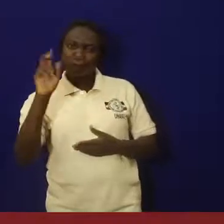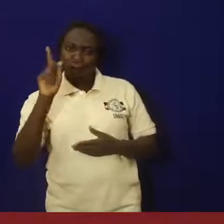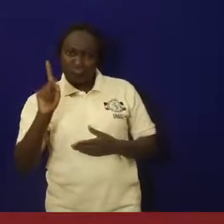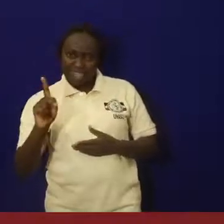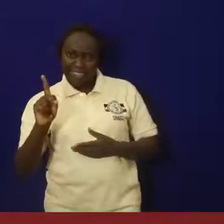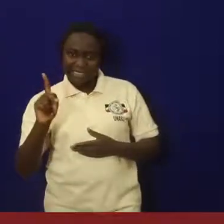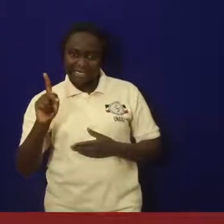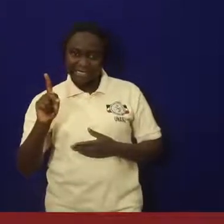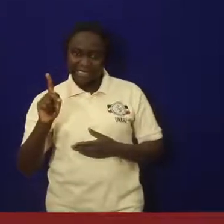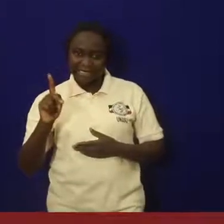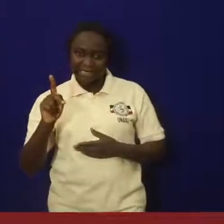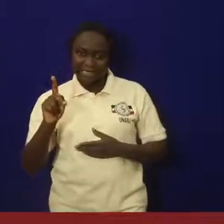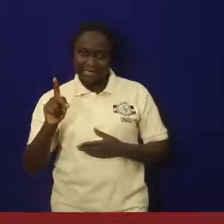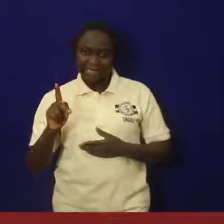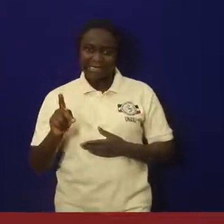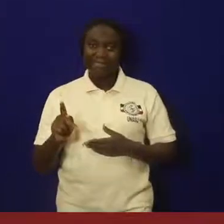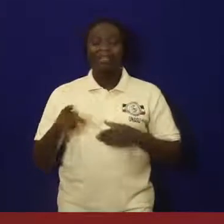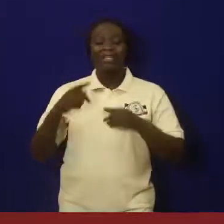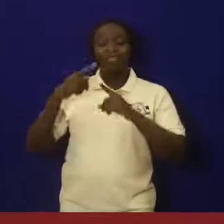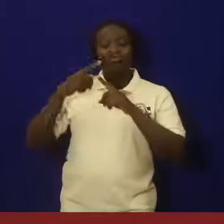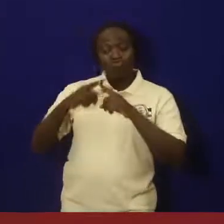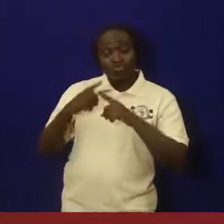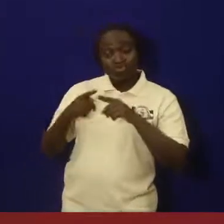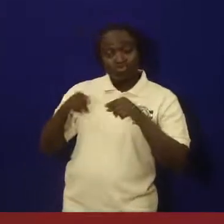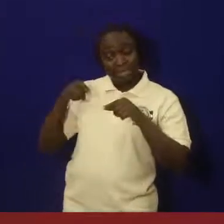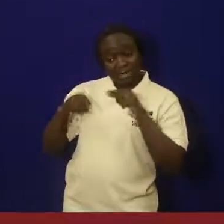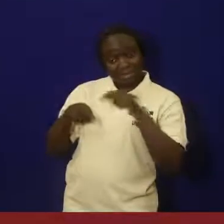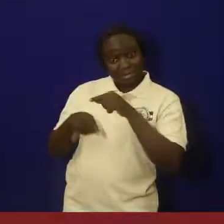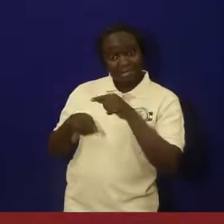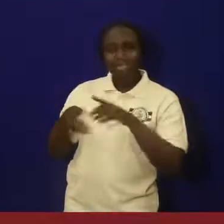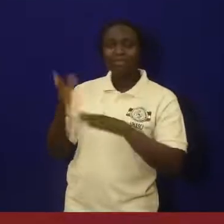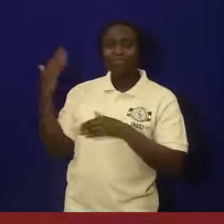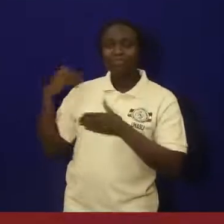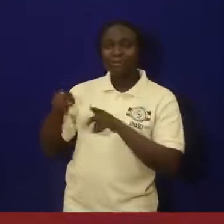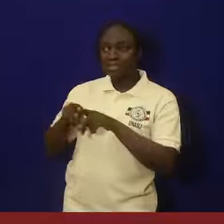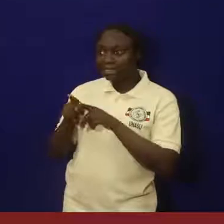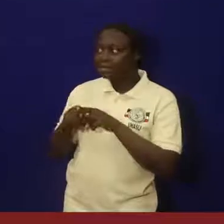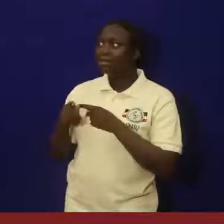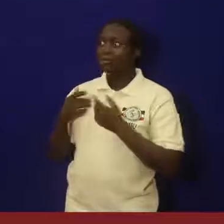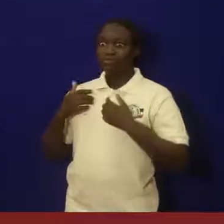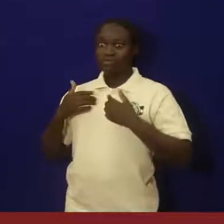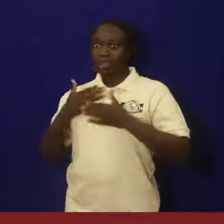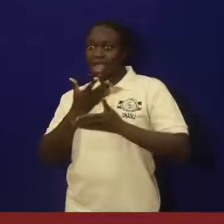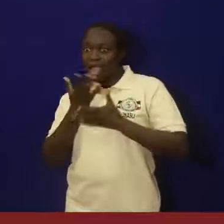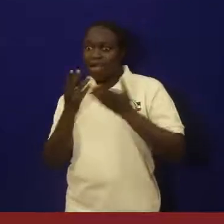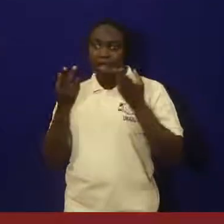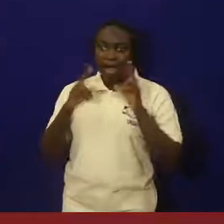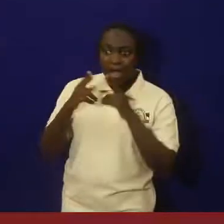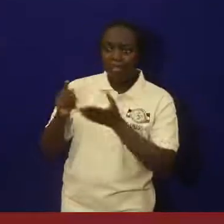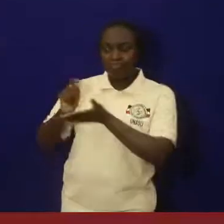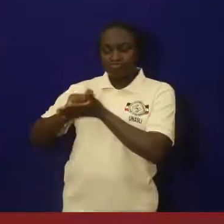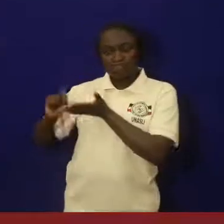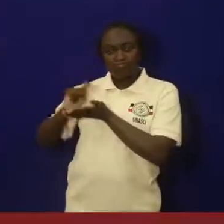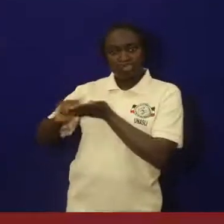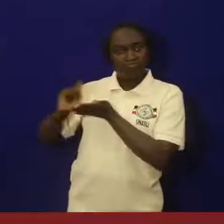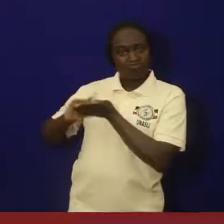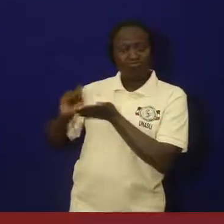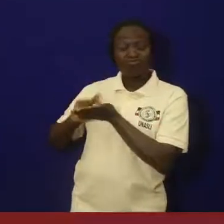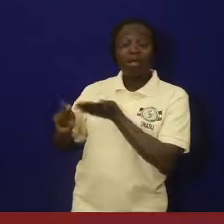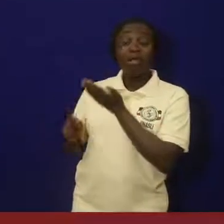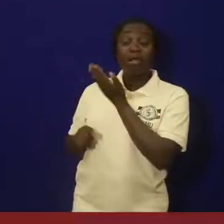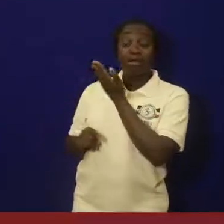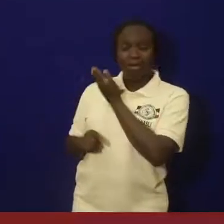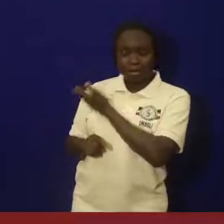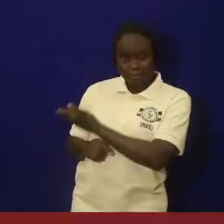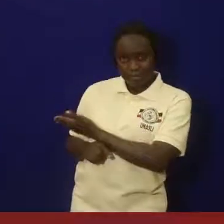writing. They got things down. They wrote things down. And when